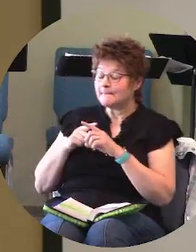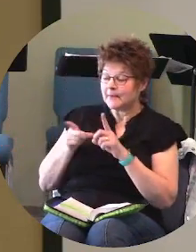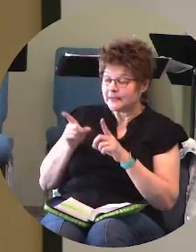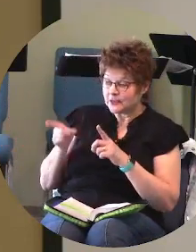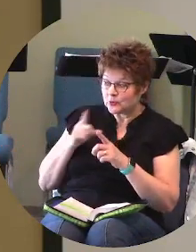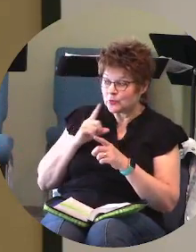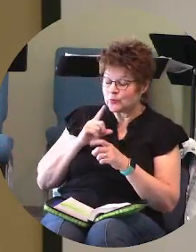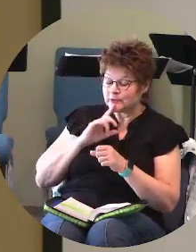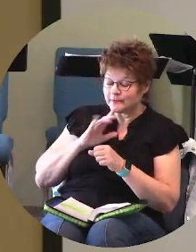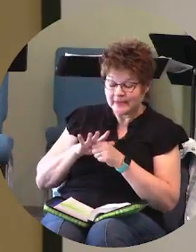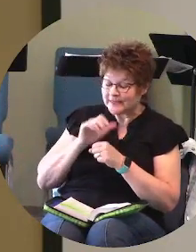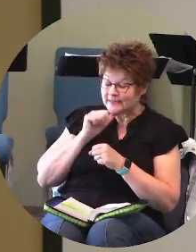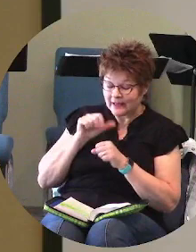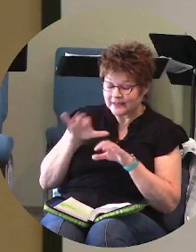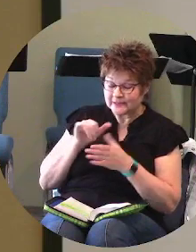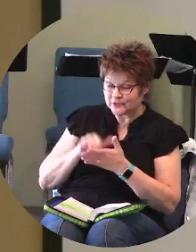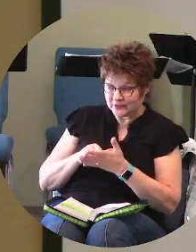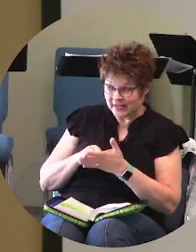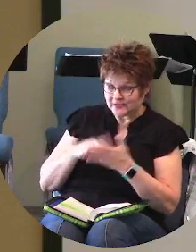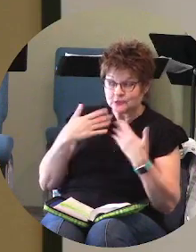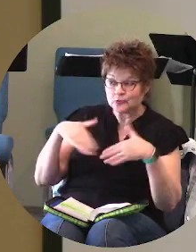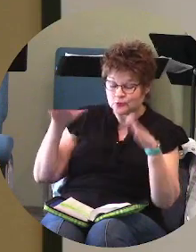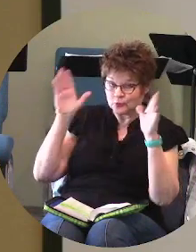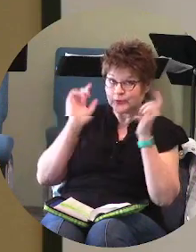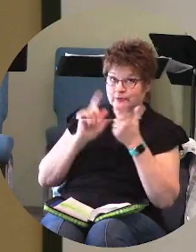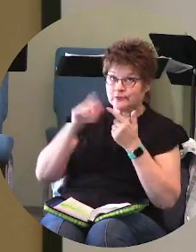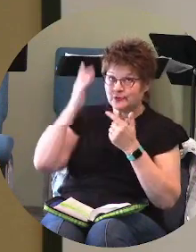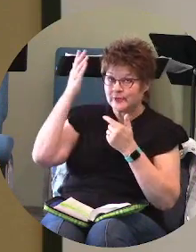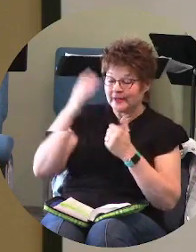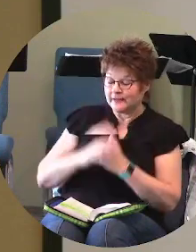you surrendered to me